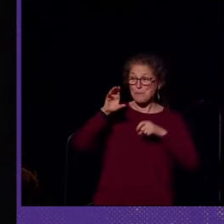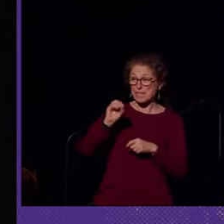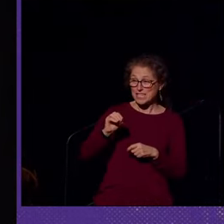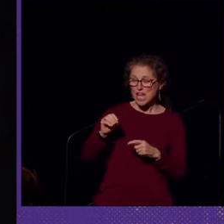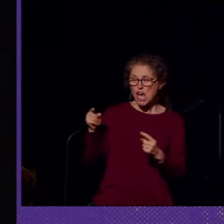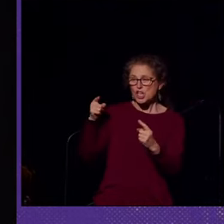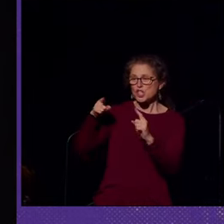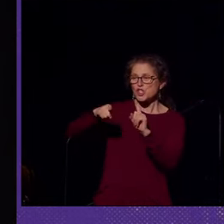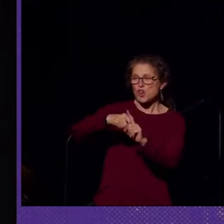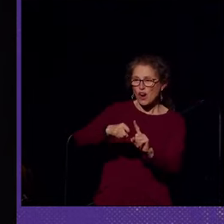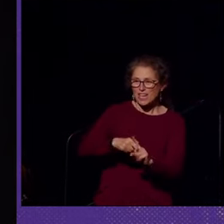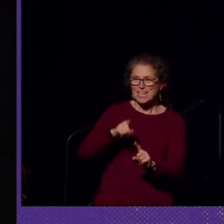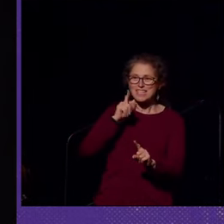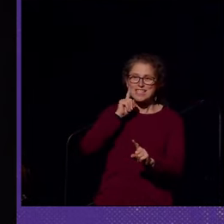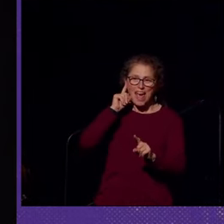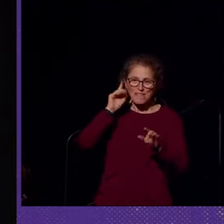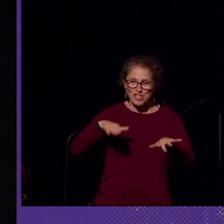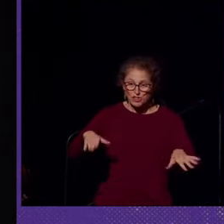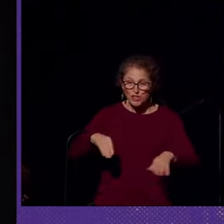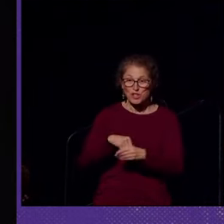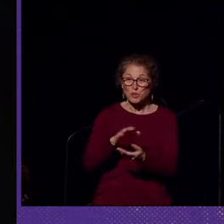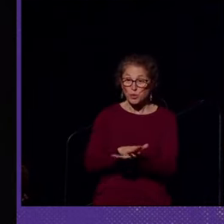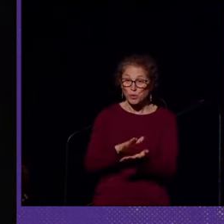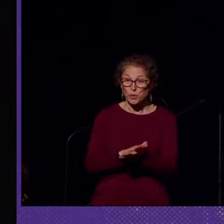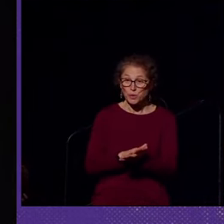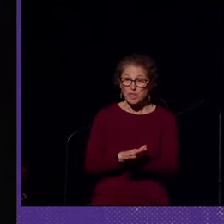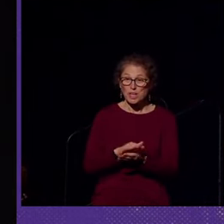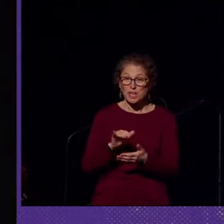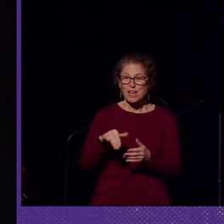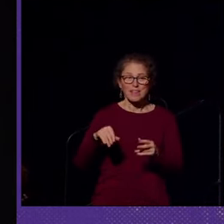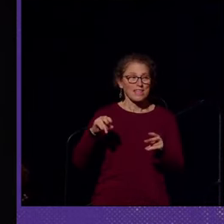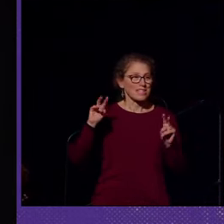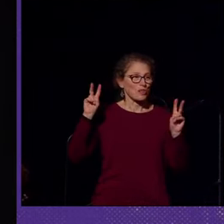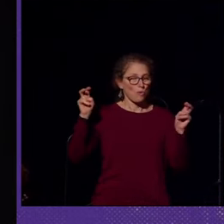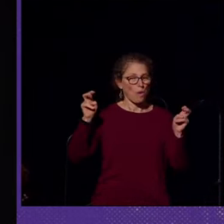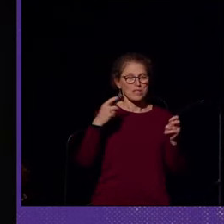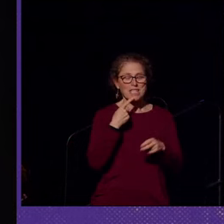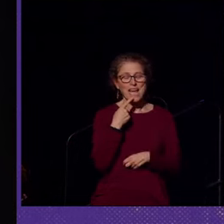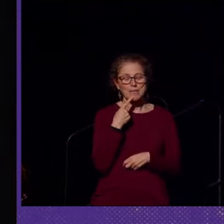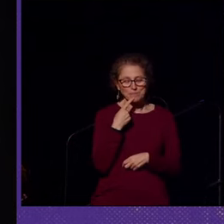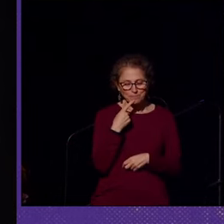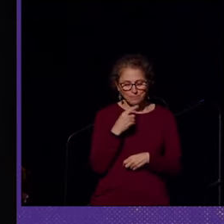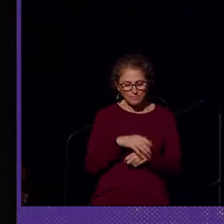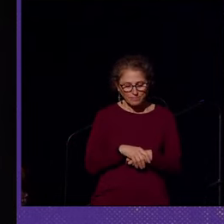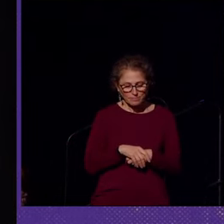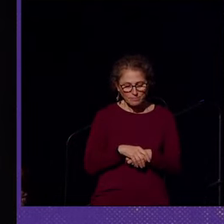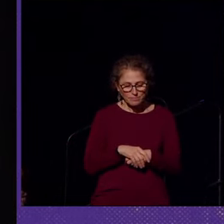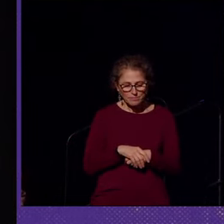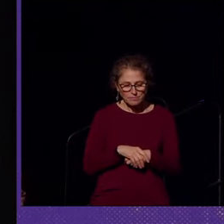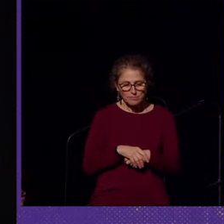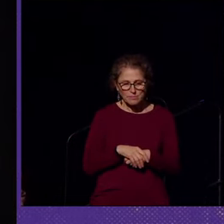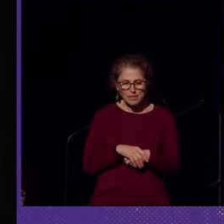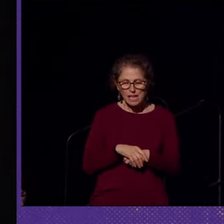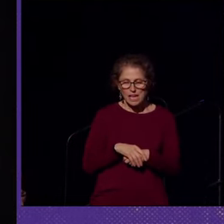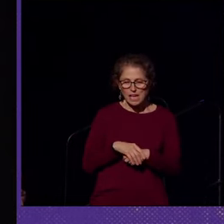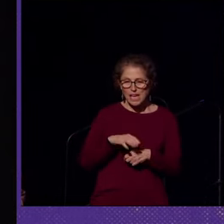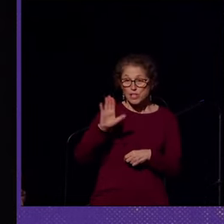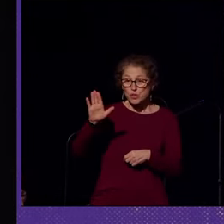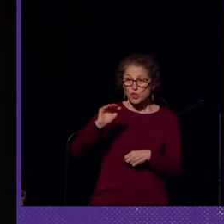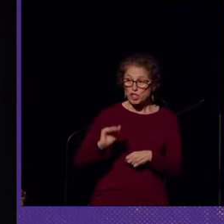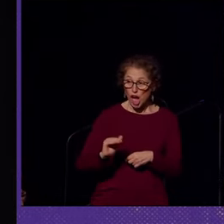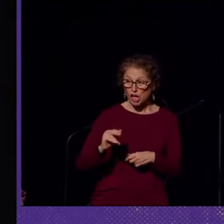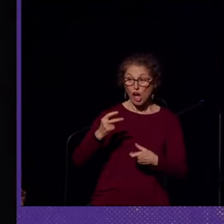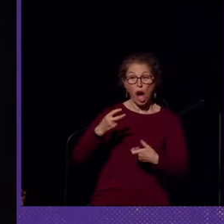targeted deaf children in schools by, this is the quote, saying, Is the child a